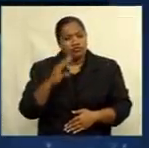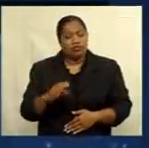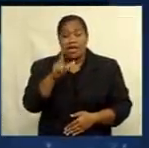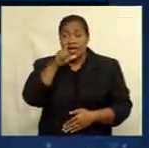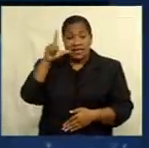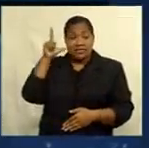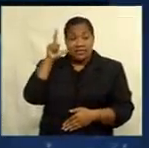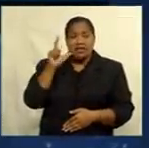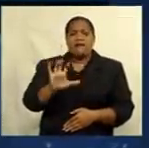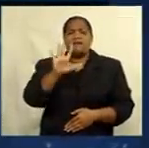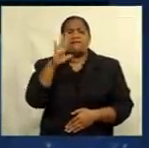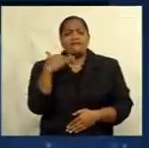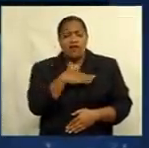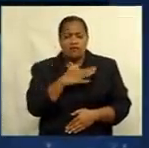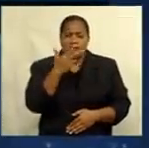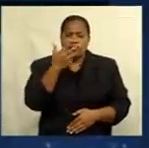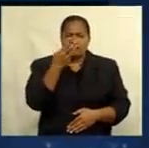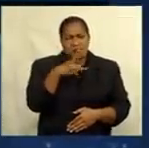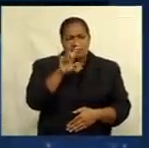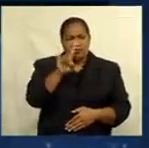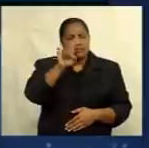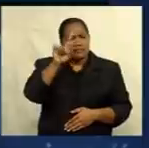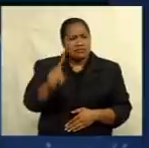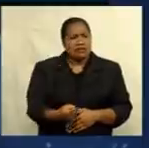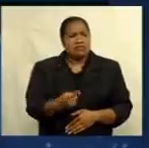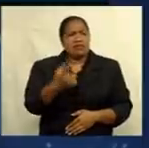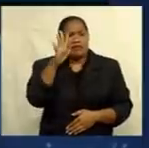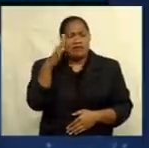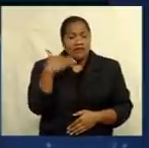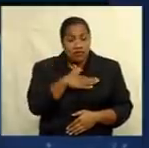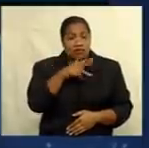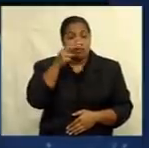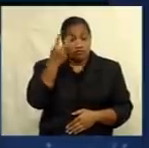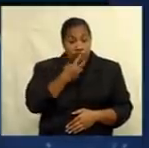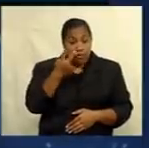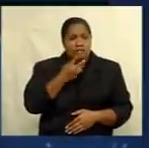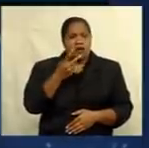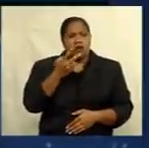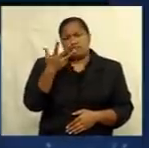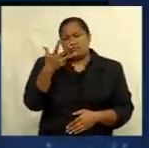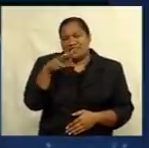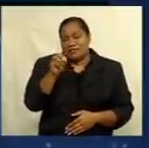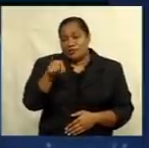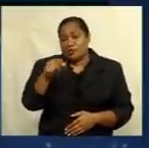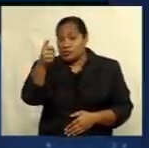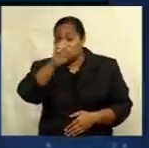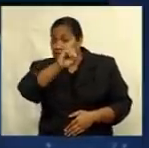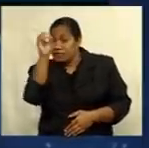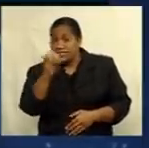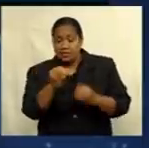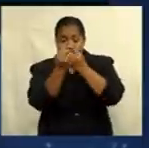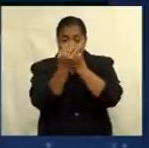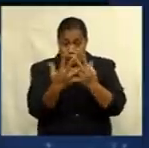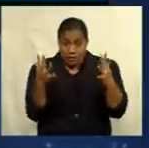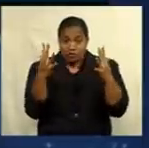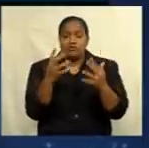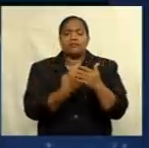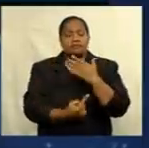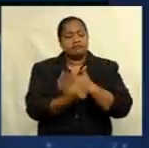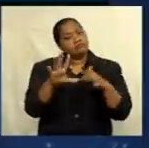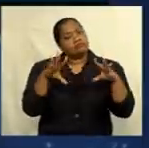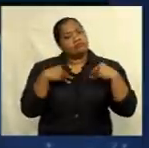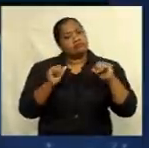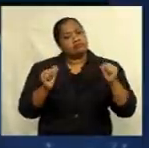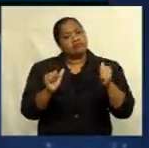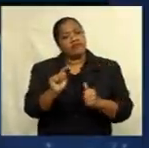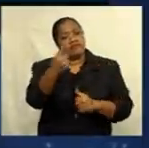yesterday, 531,512, or 90.6% of the population have received their first